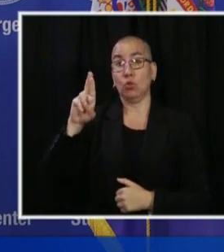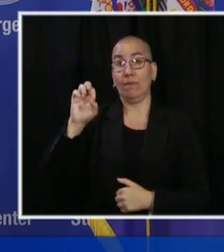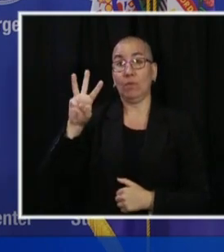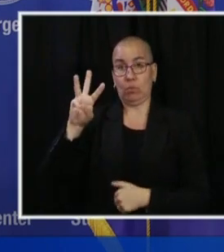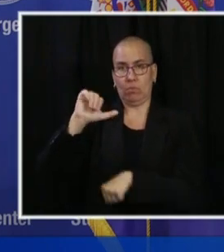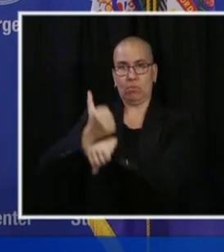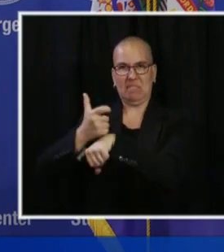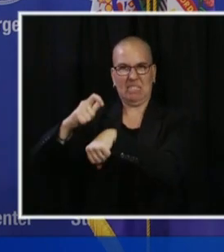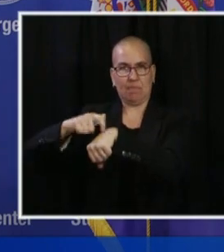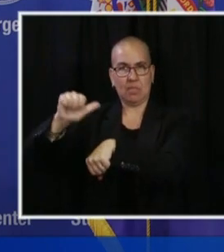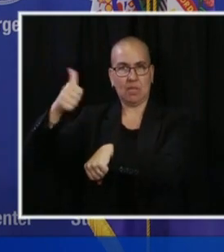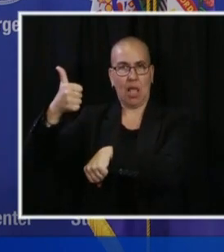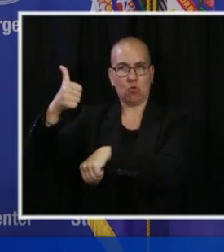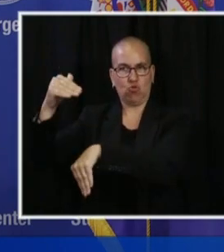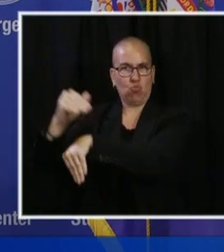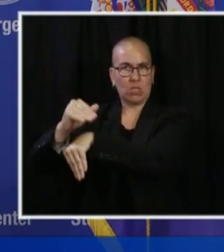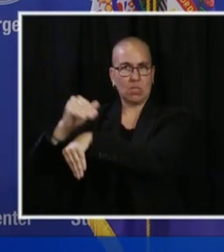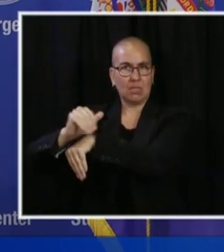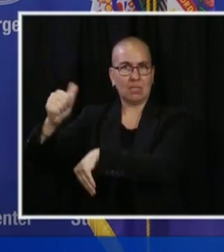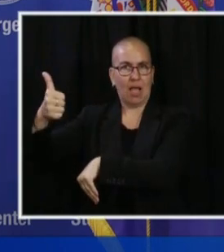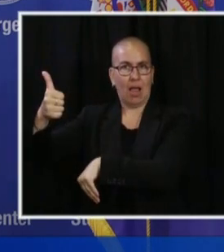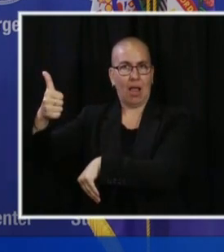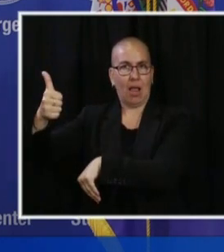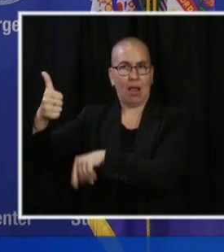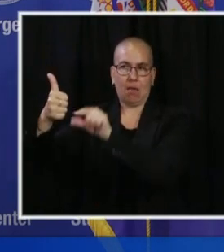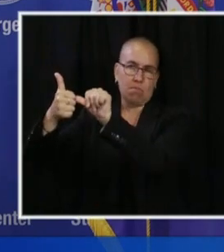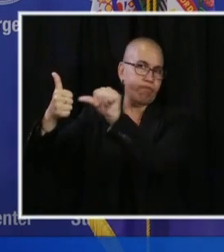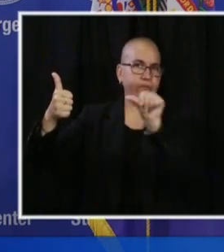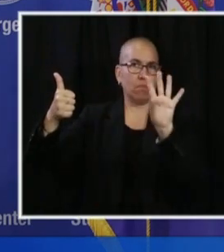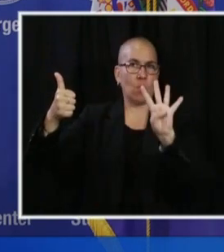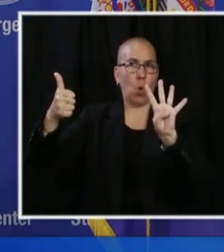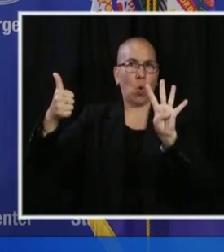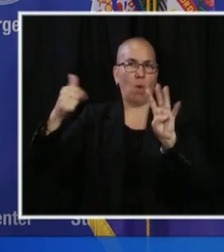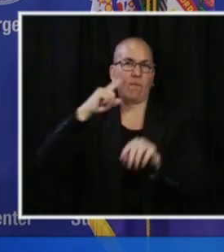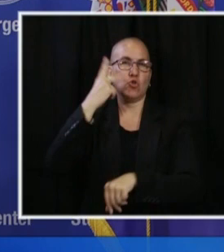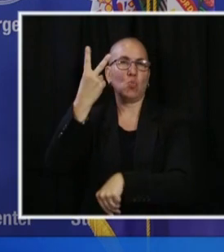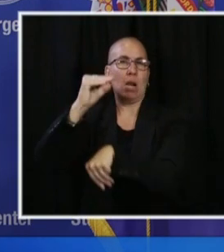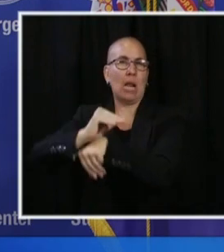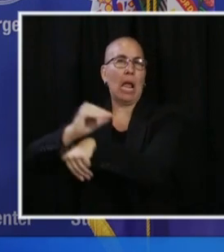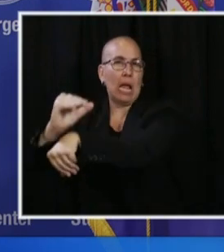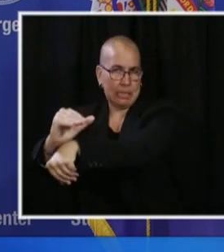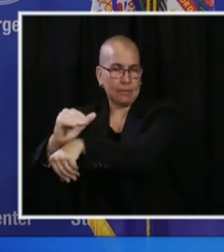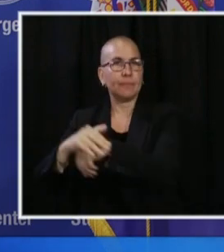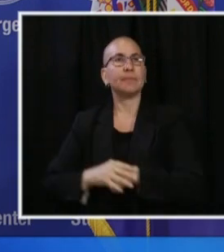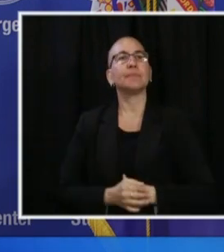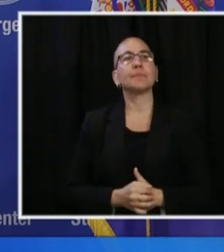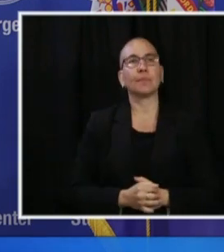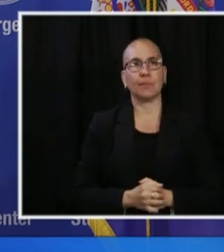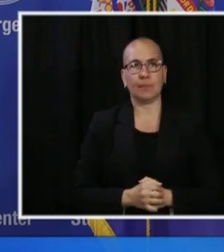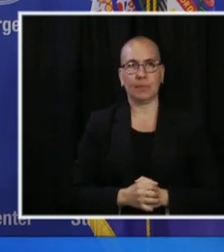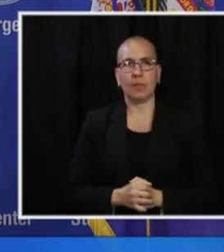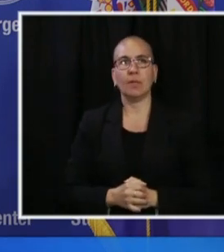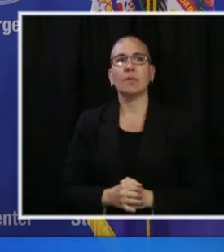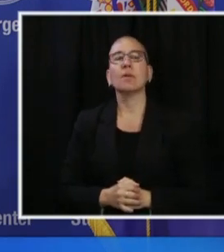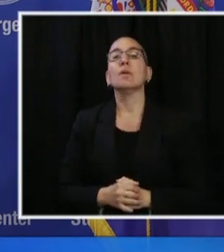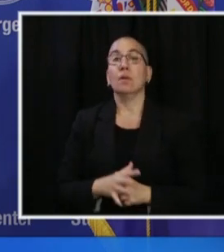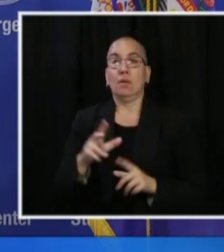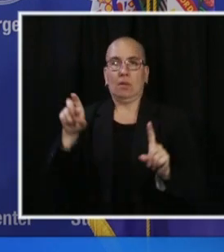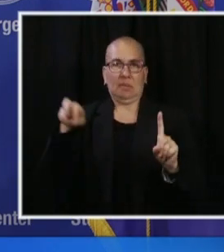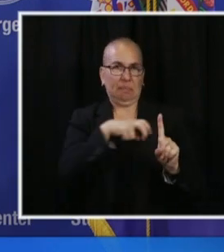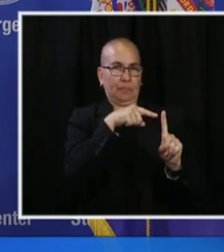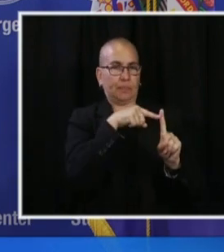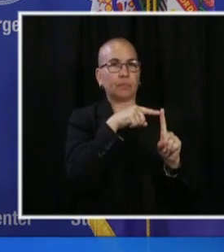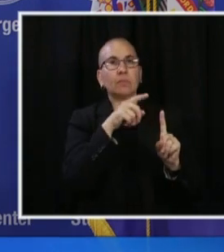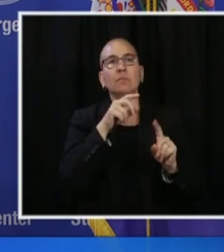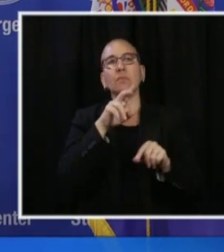levels of what we have. will have General Jensen will be speaking about a transition to our National Guard troops back